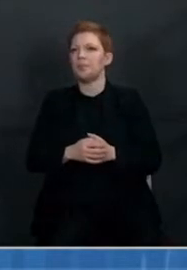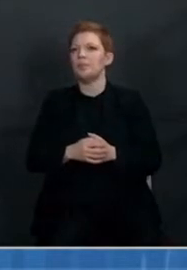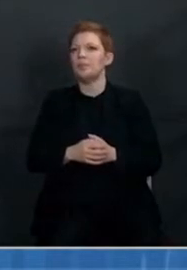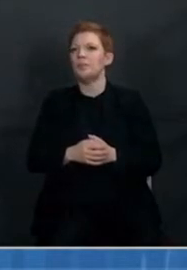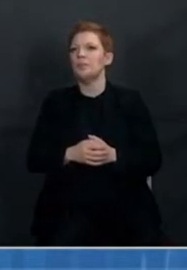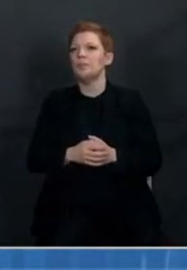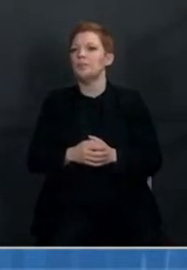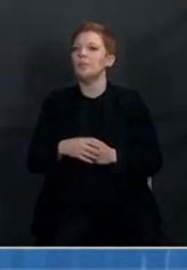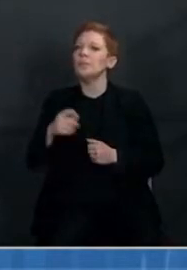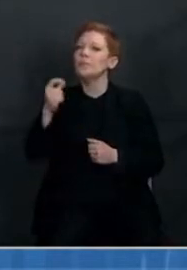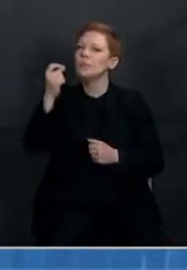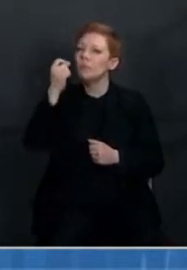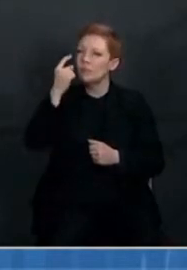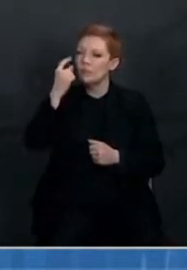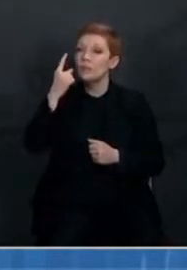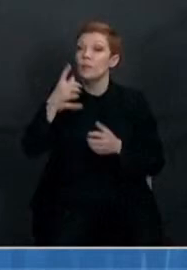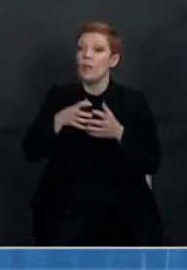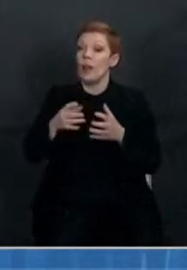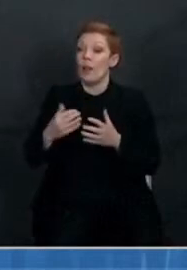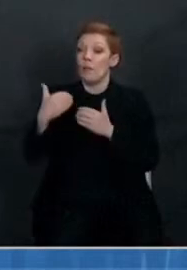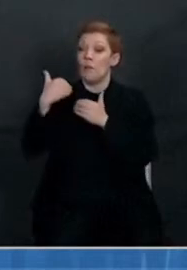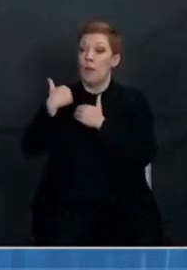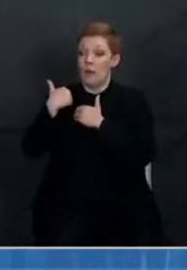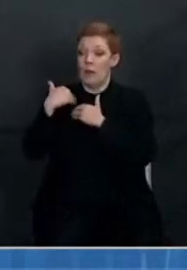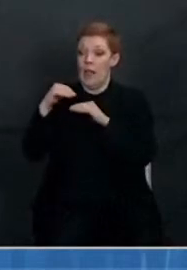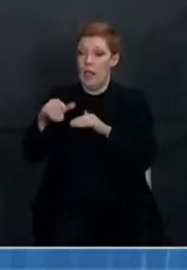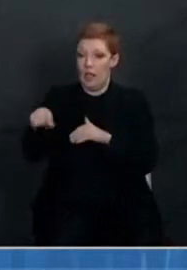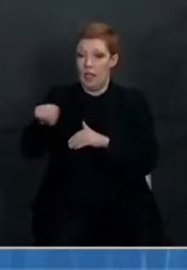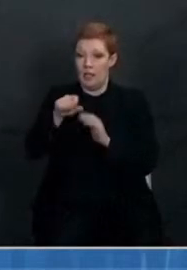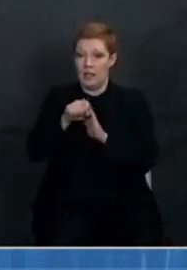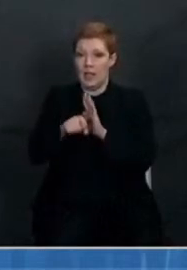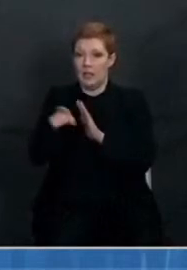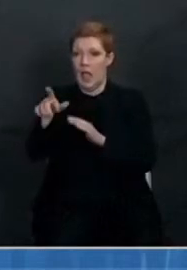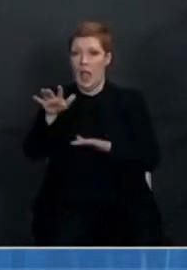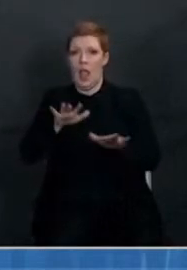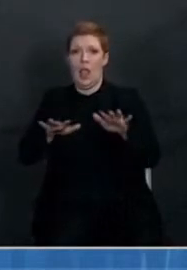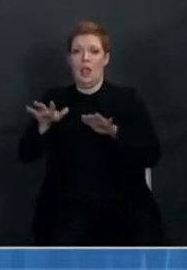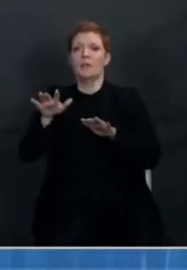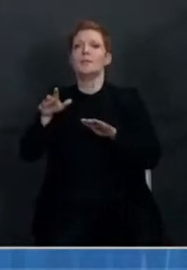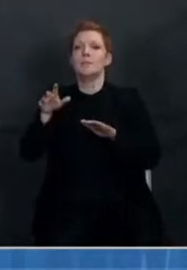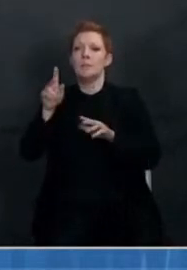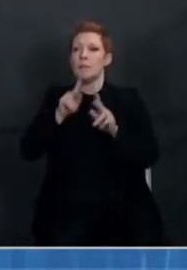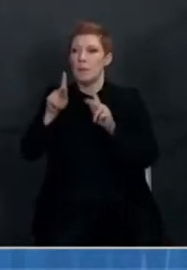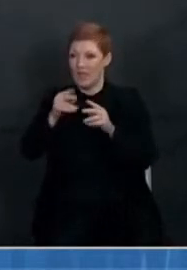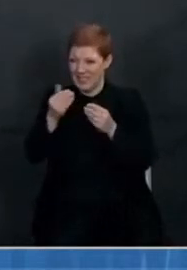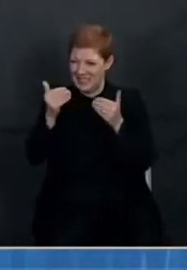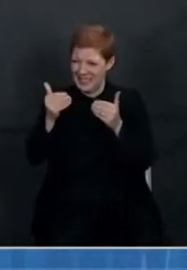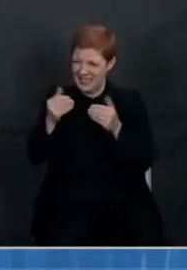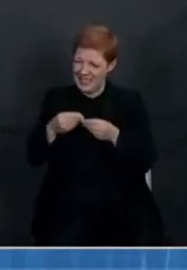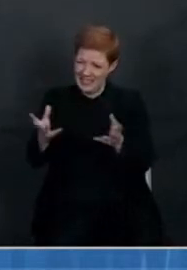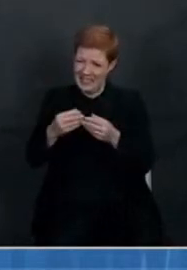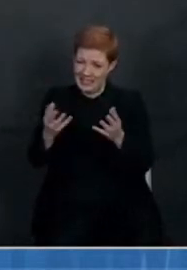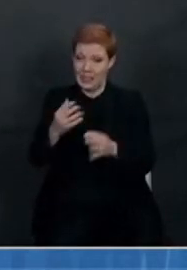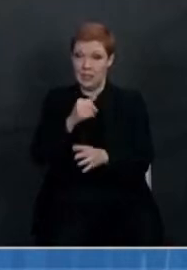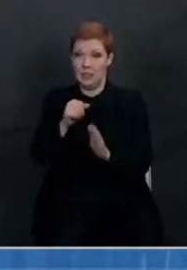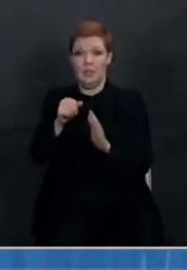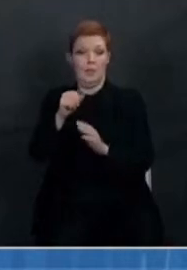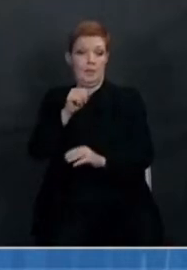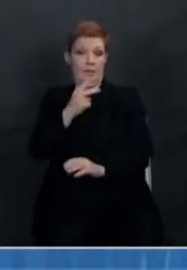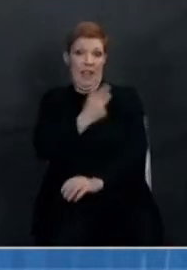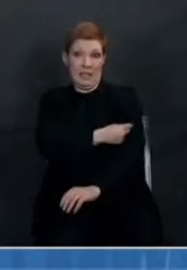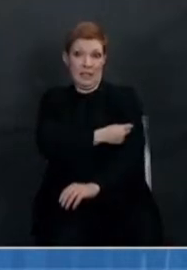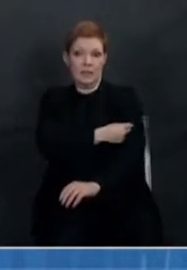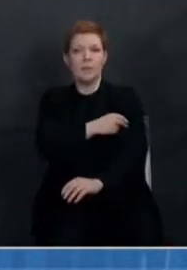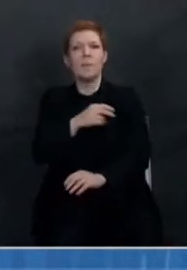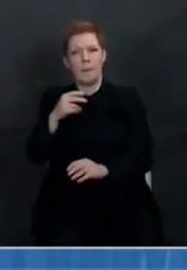burden falling on states, public health departments, people giving vaccines. We recognize that we want to support them, but we do have to